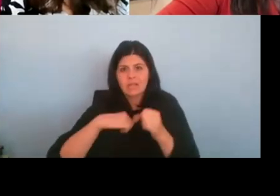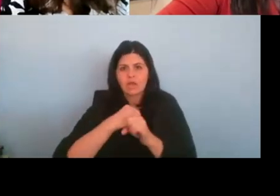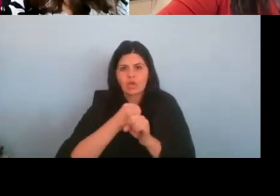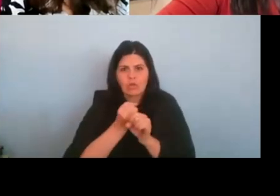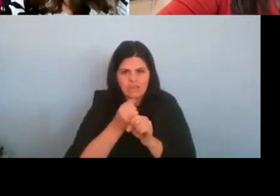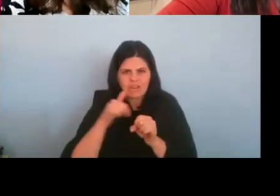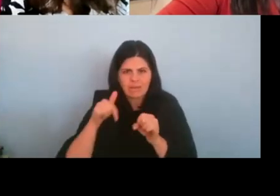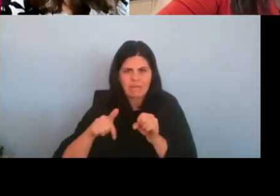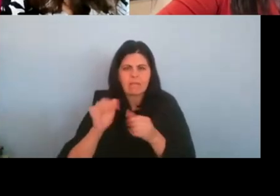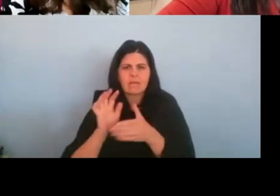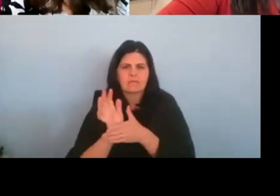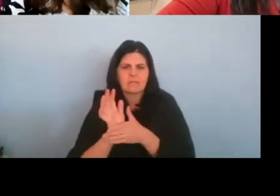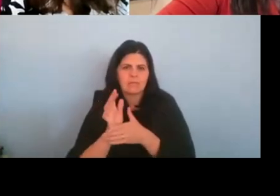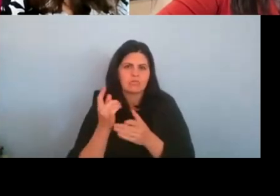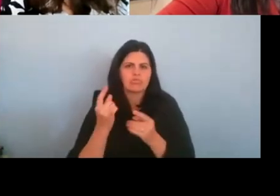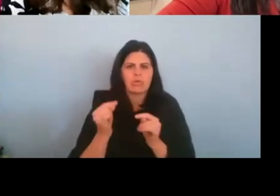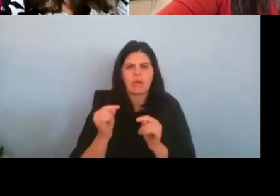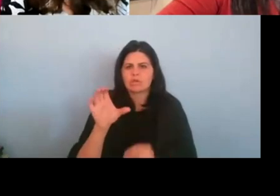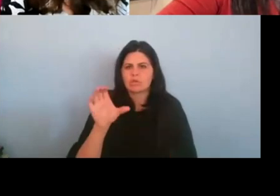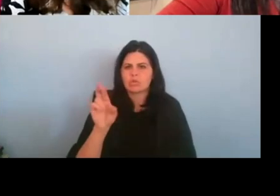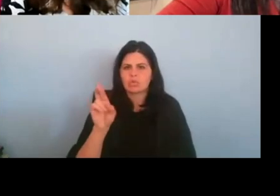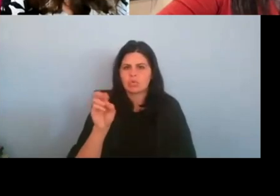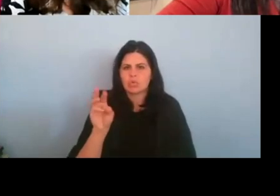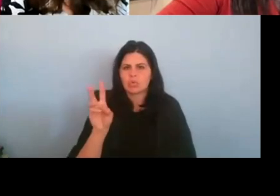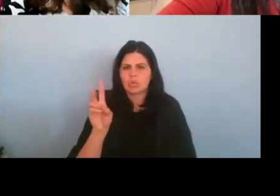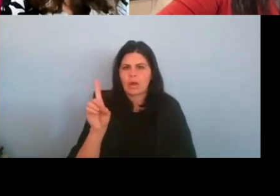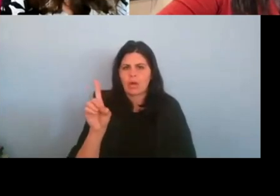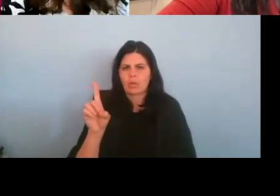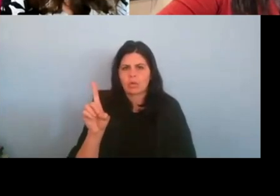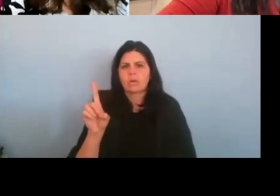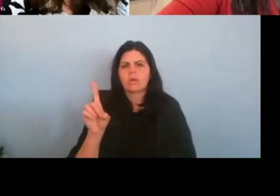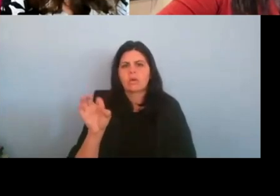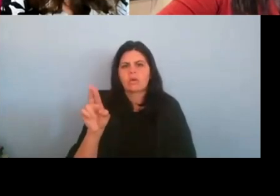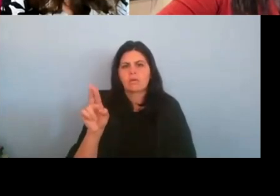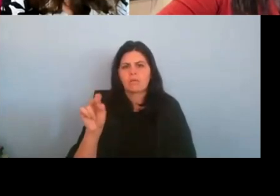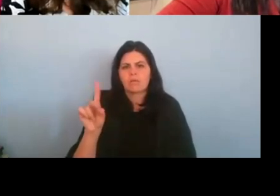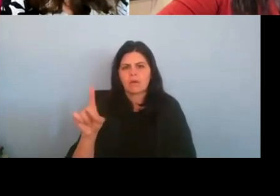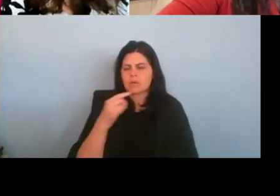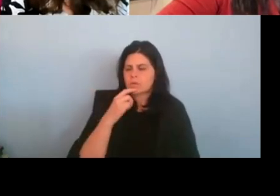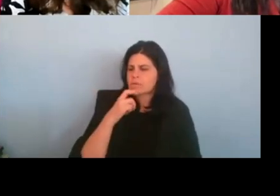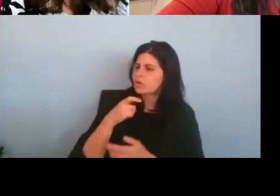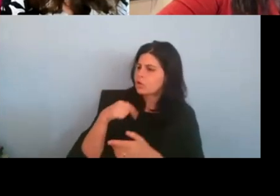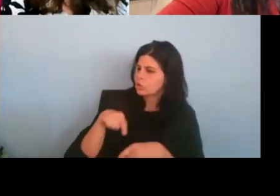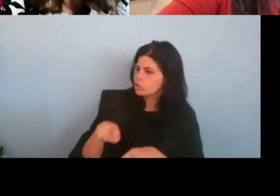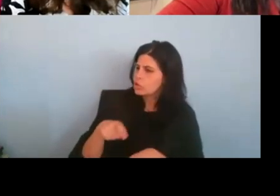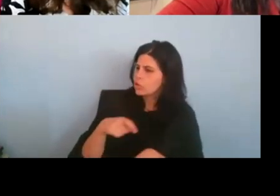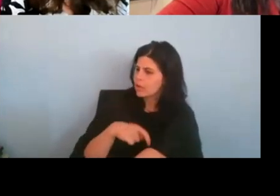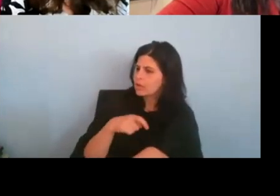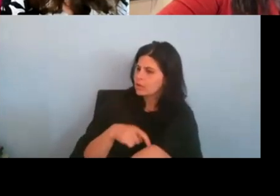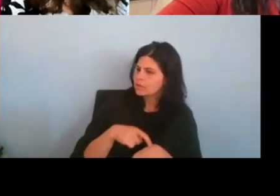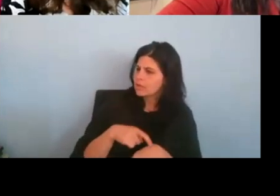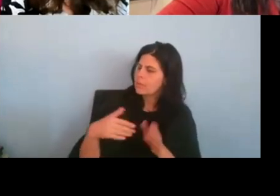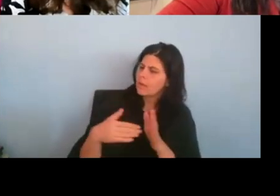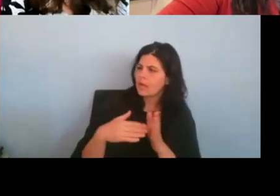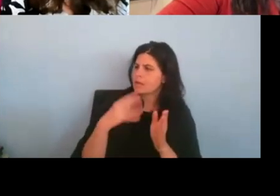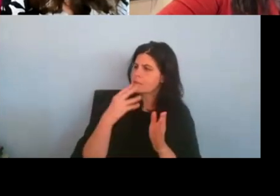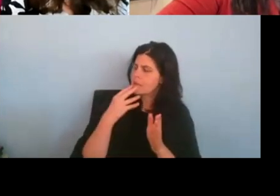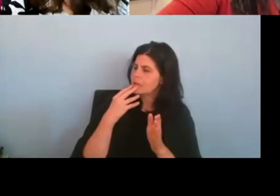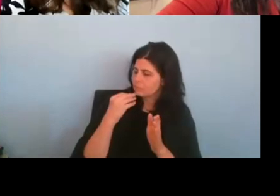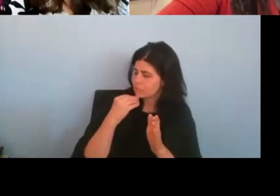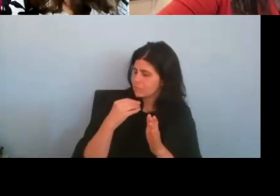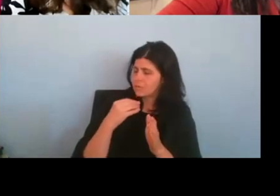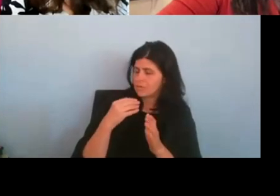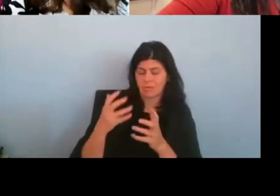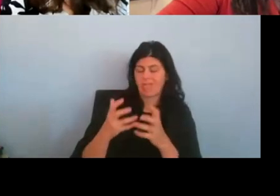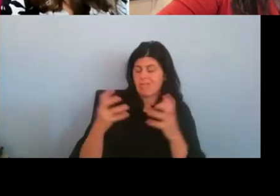trying to crowdfund, you wrote, um, during a time when antisemitism is raging and disability stories are few